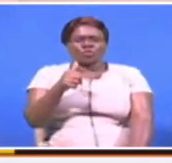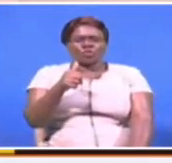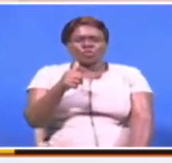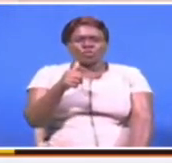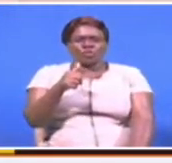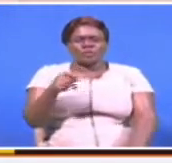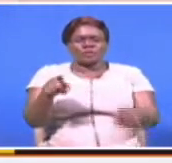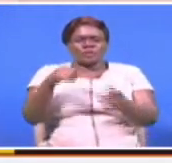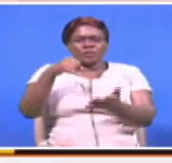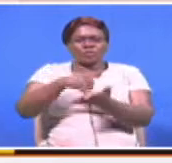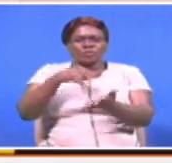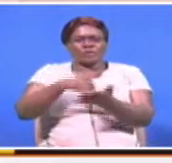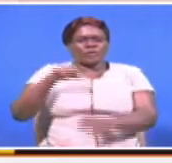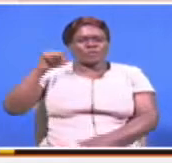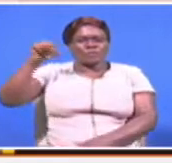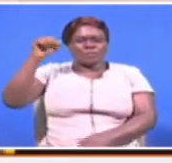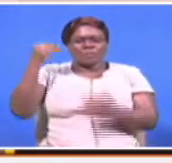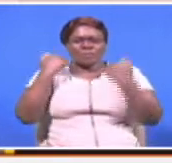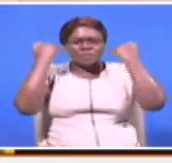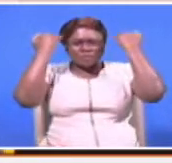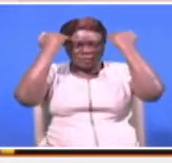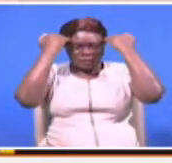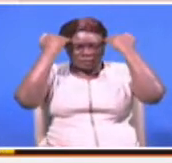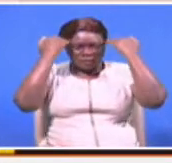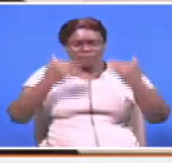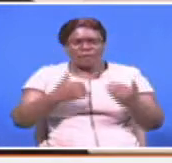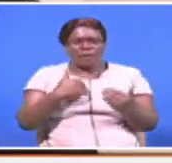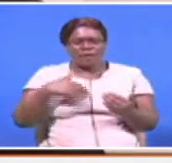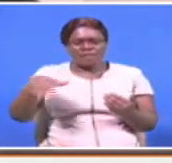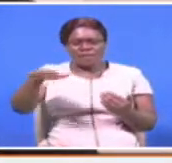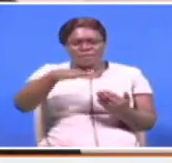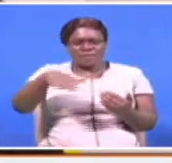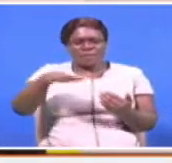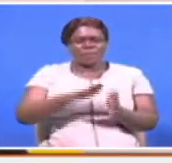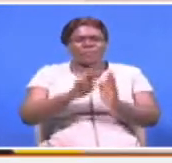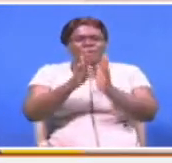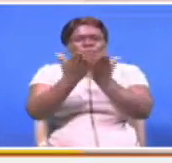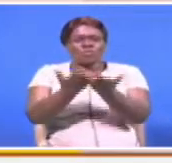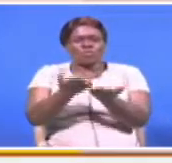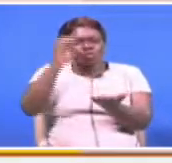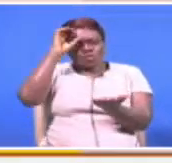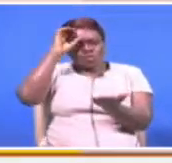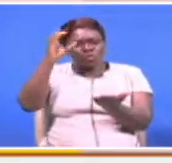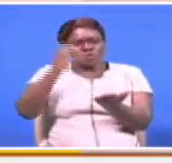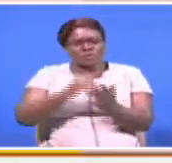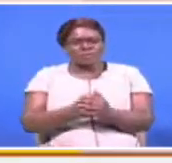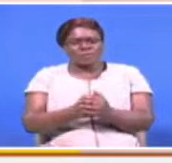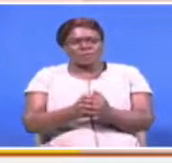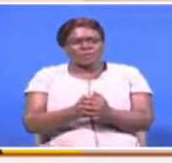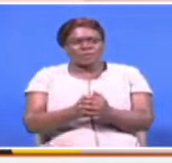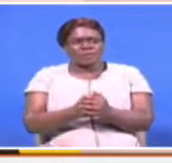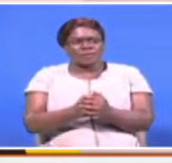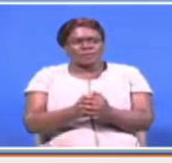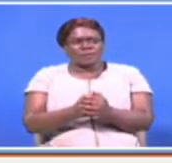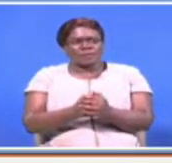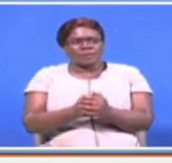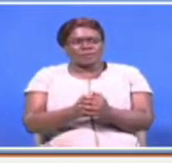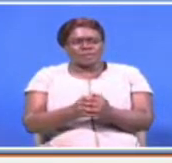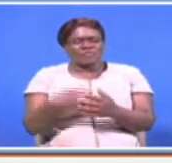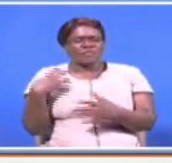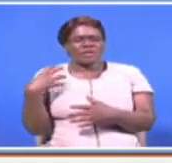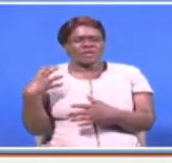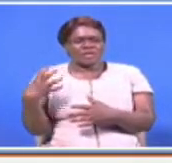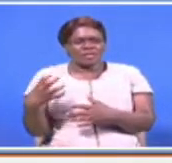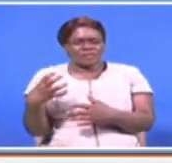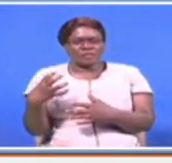DEOPOLITICAL TENSIONS THAT SURROUND US. THE BOOK'S CONTENT, AS YOU WILL SEE, IS RICH